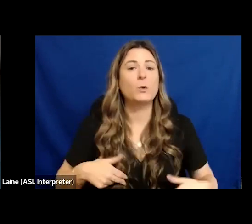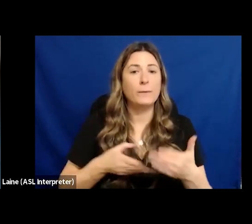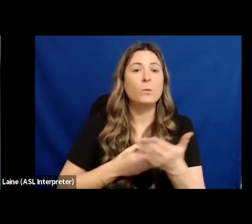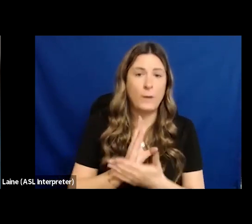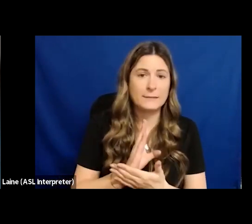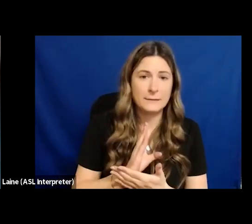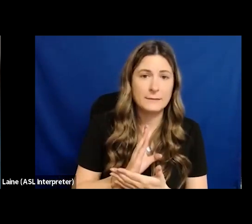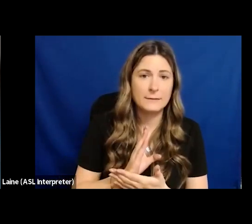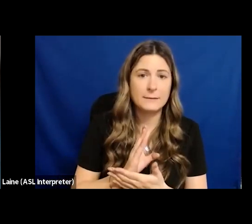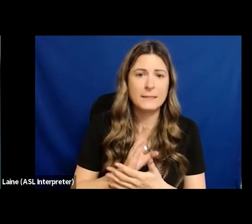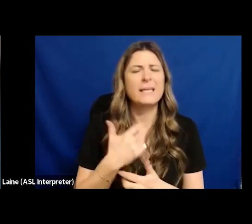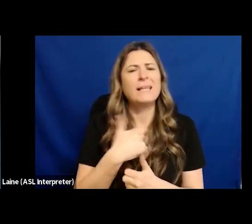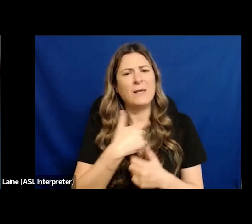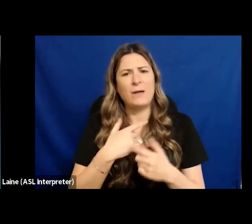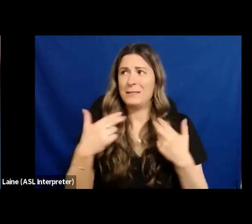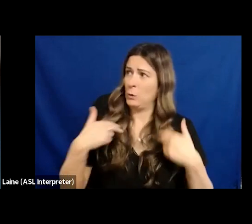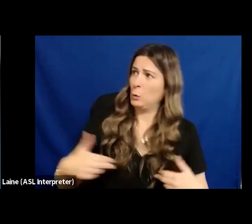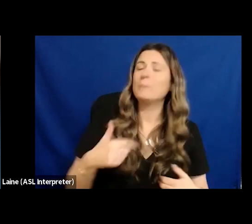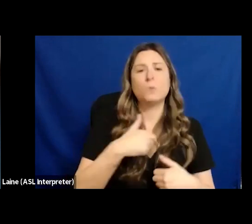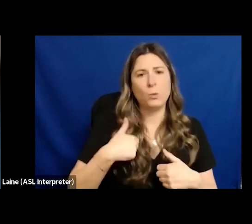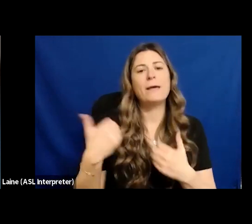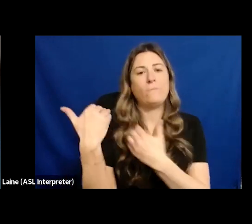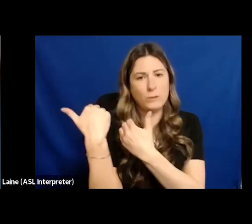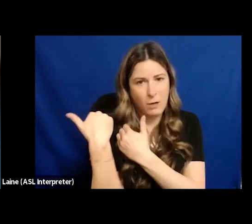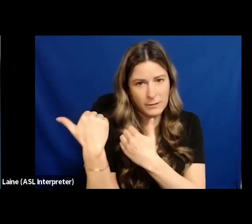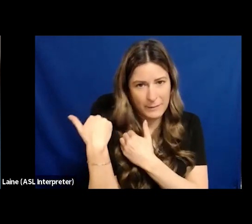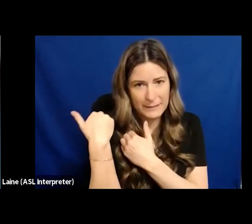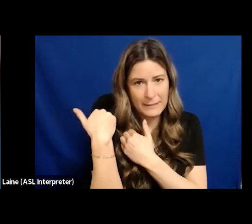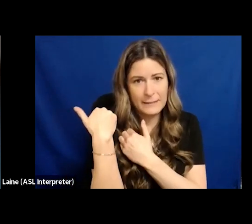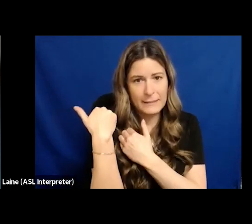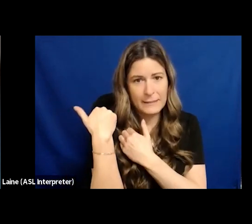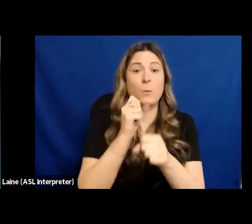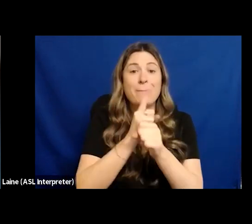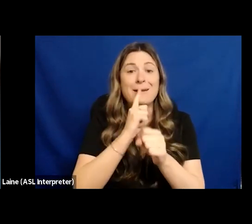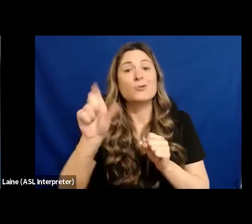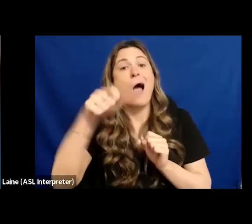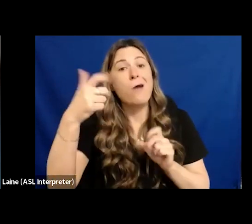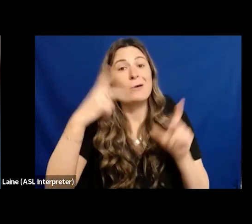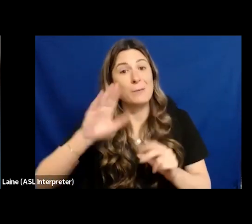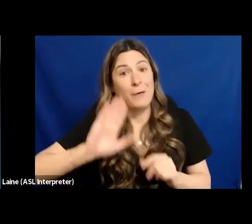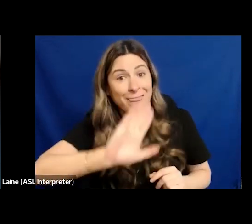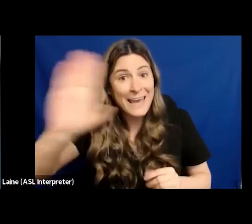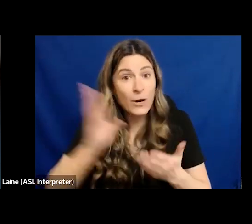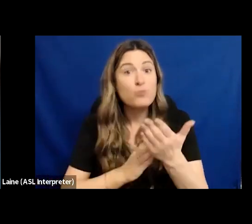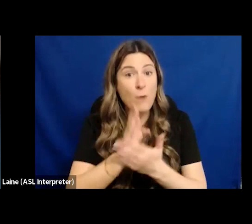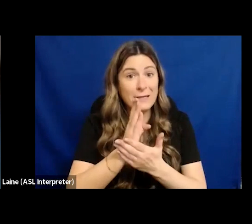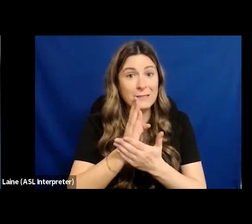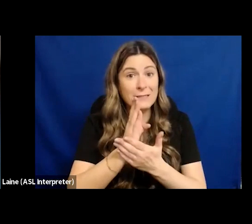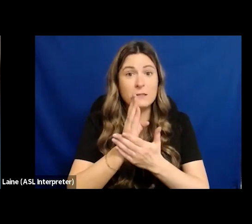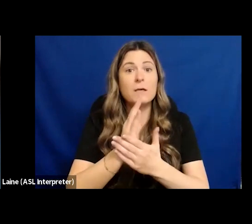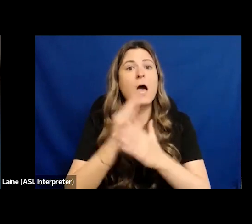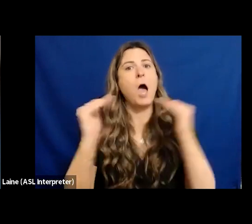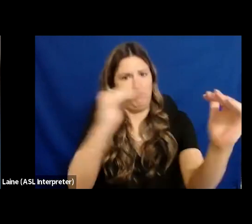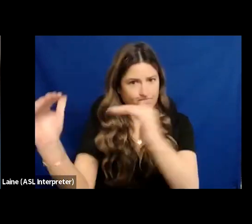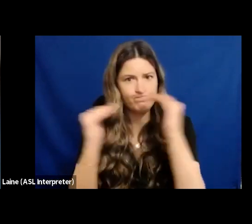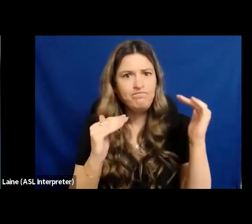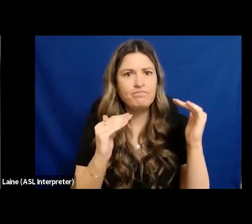that is our responsibility, to uphold the rights of others. You've come here to hear Sophie today because she's an